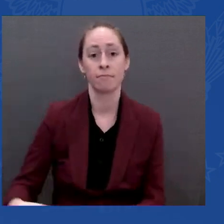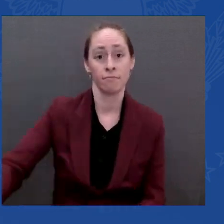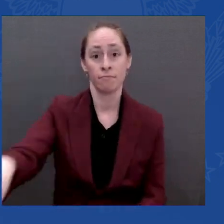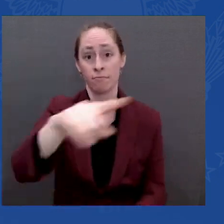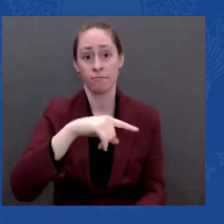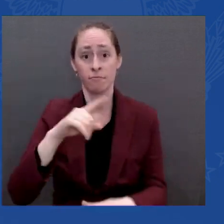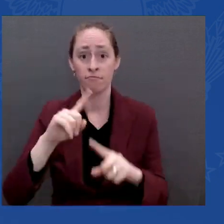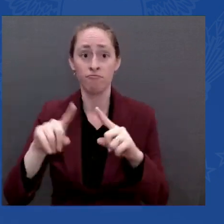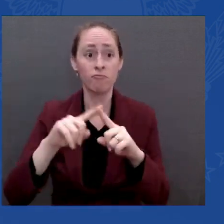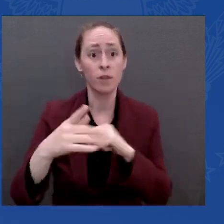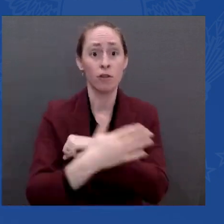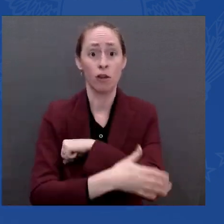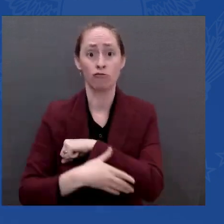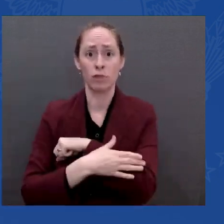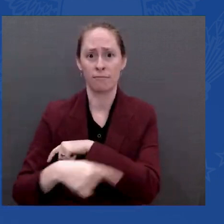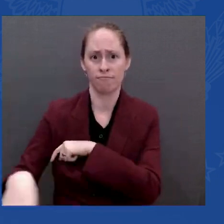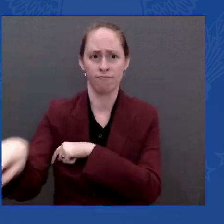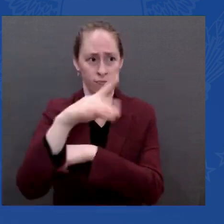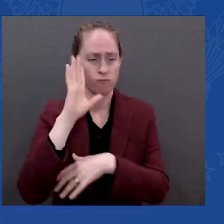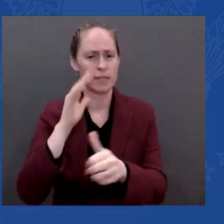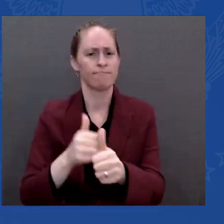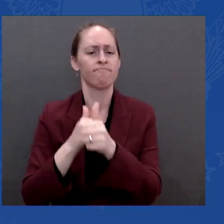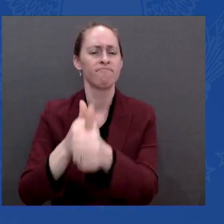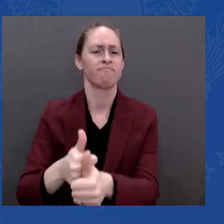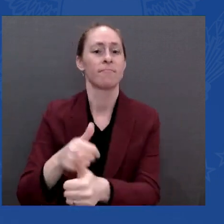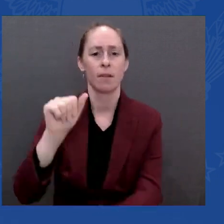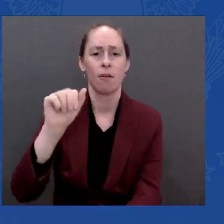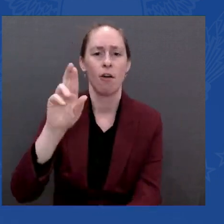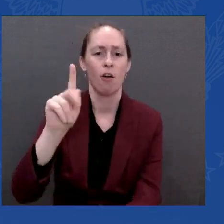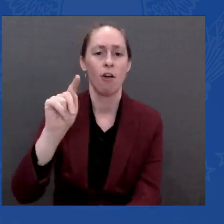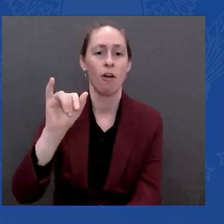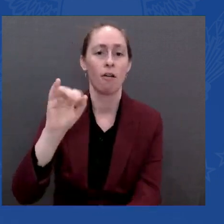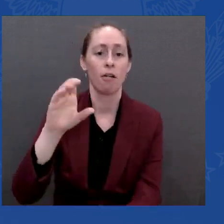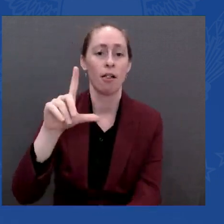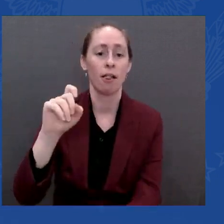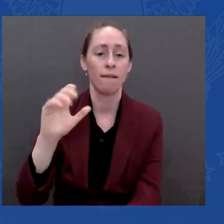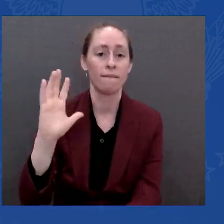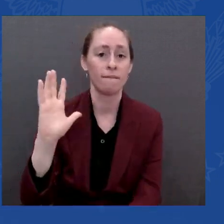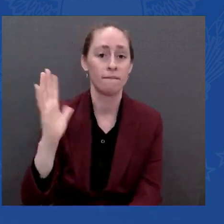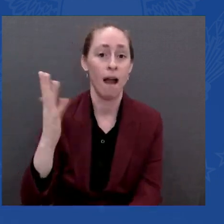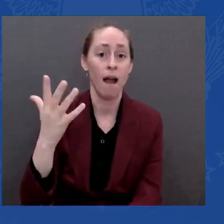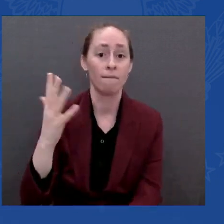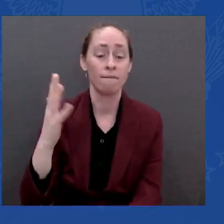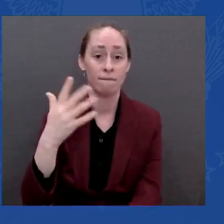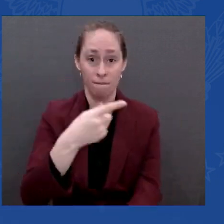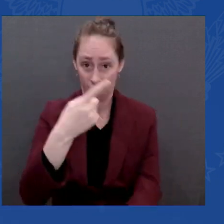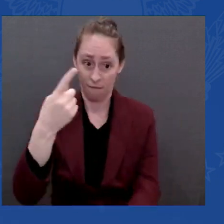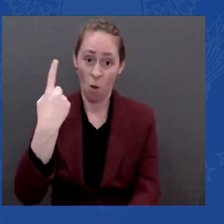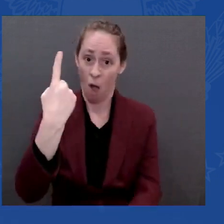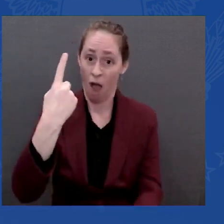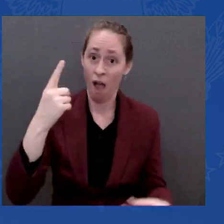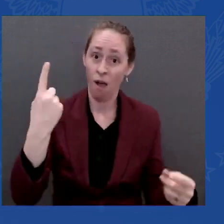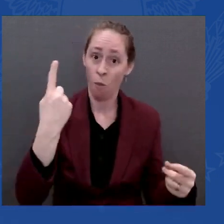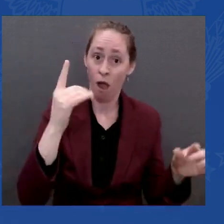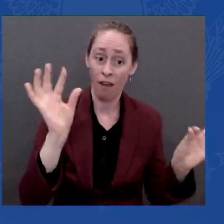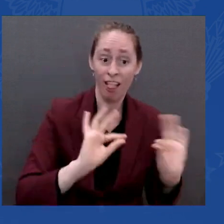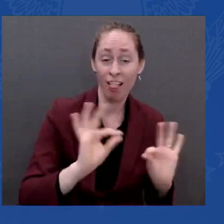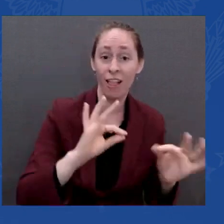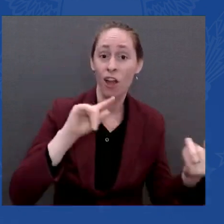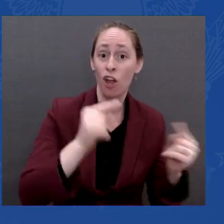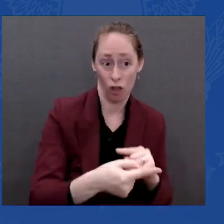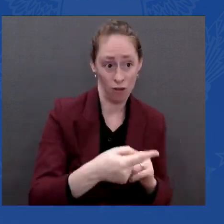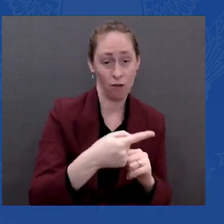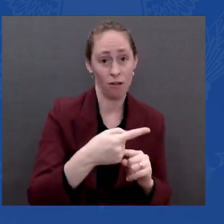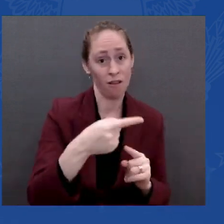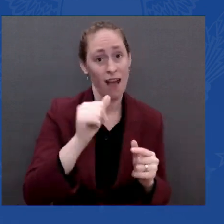on all. Over the past few weeks, ordered thousands of additional forces to Germany and Poland as part of our commitment to